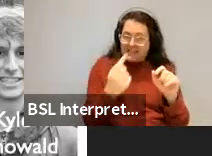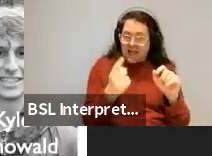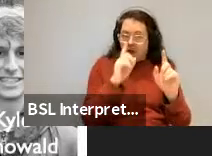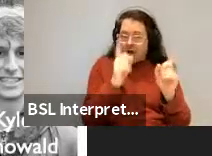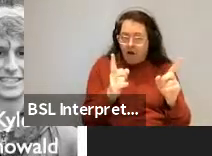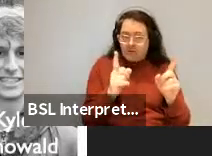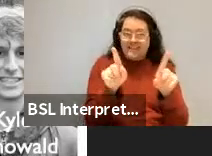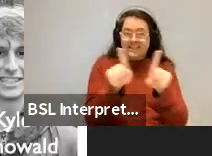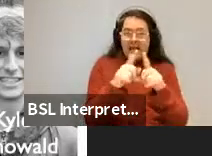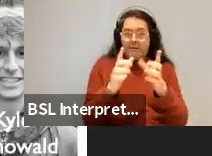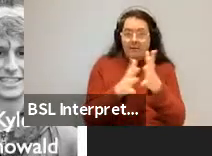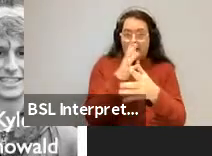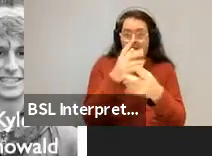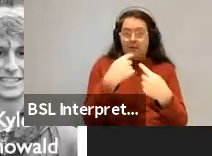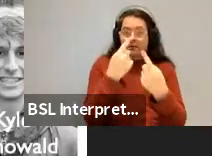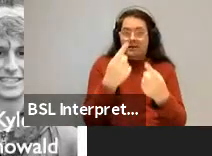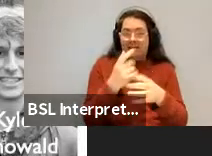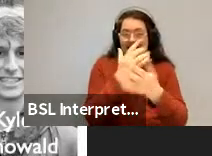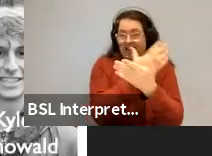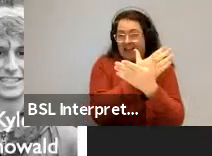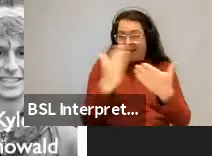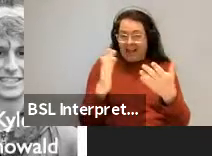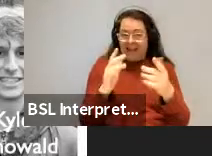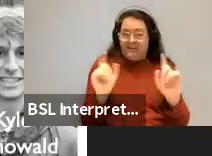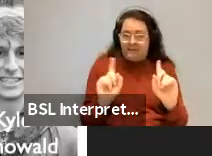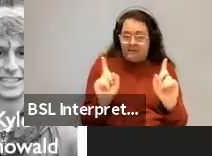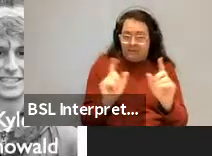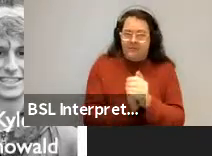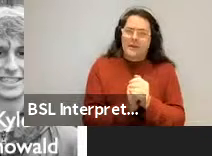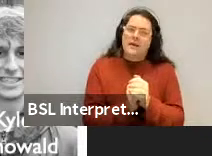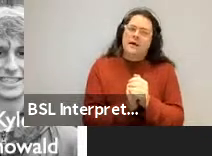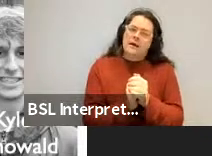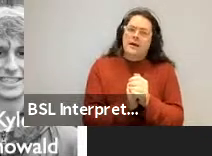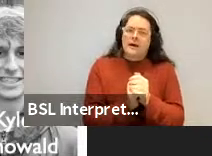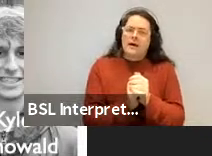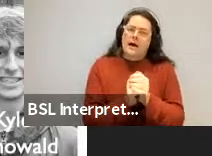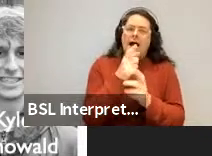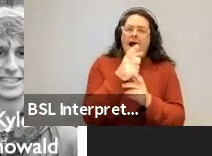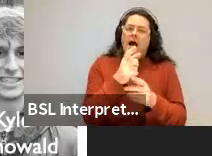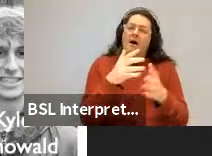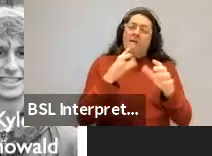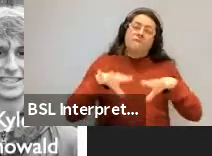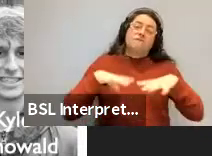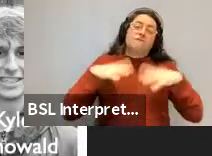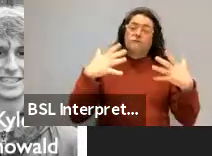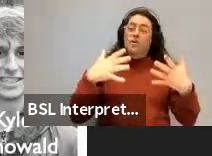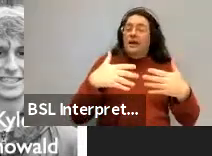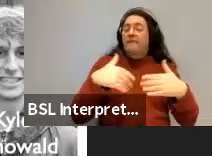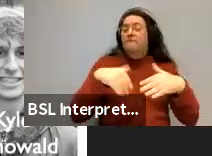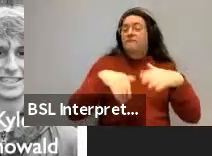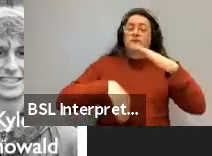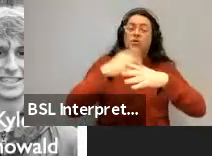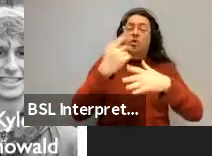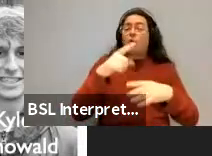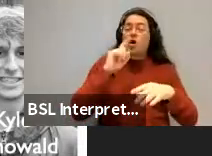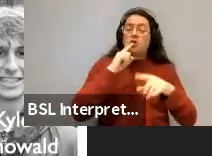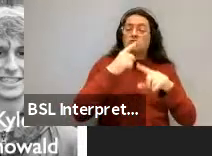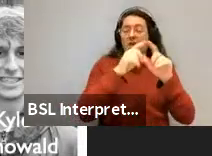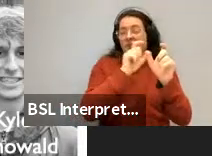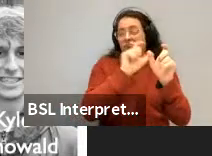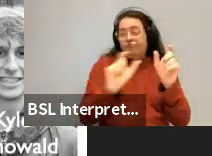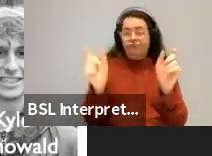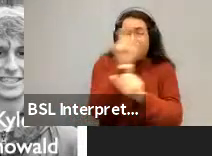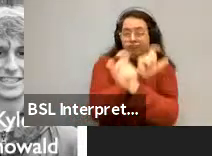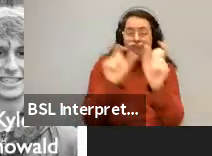the same meaning. That's a that's a baseline. And actually, it's a little more conservative than that. And so we do this 100 times then for every sentence to get some average